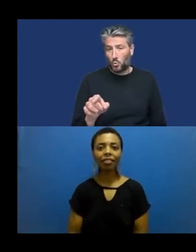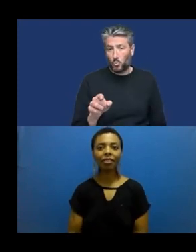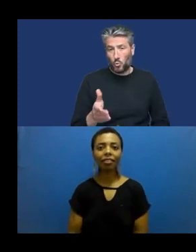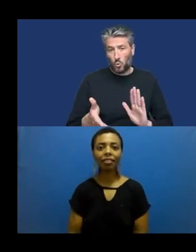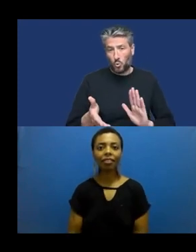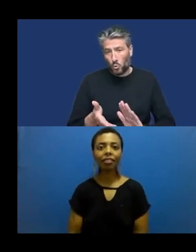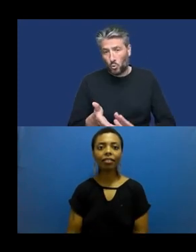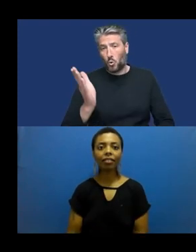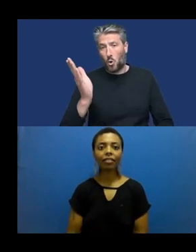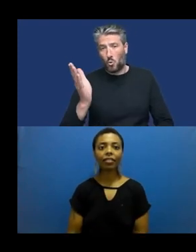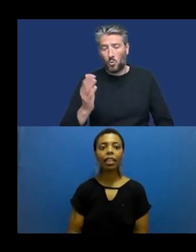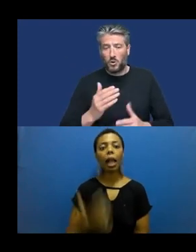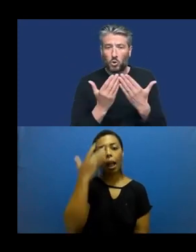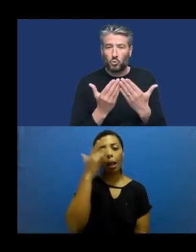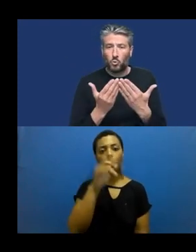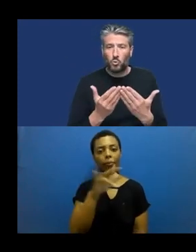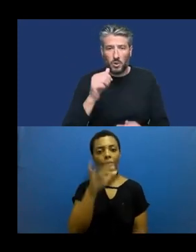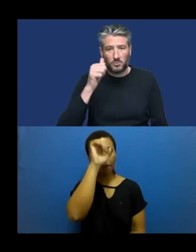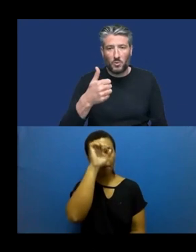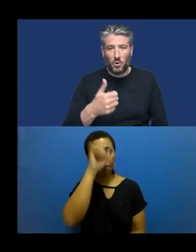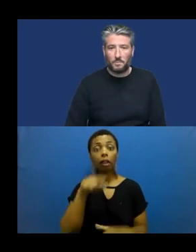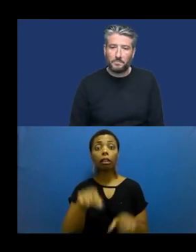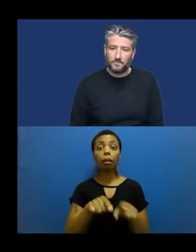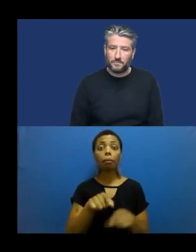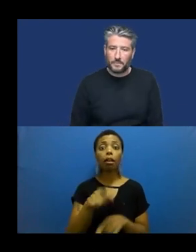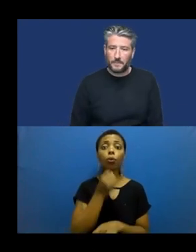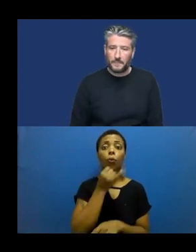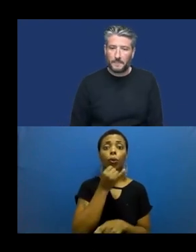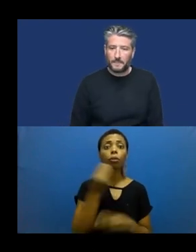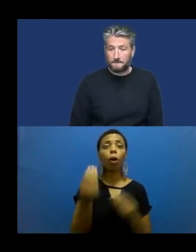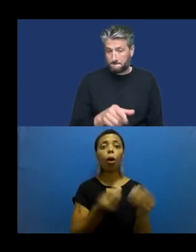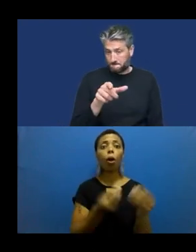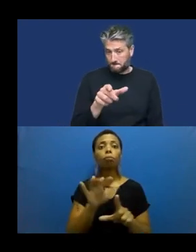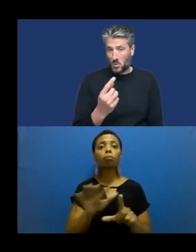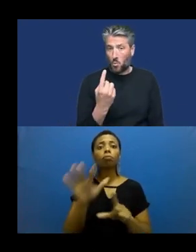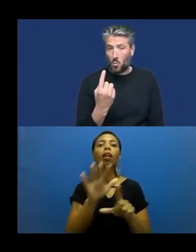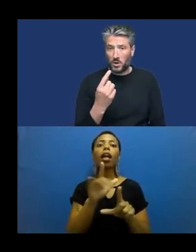And here is an example of what a full page of animated text might look like.